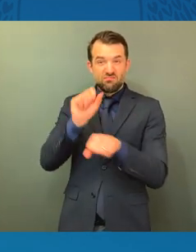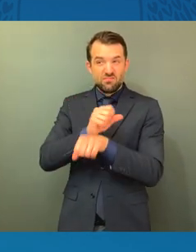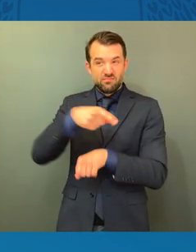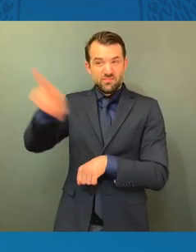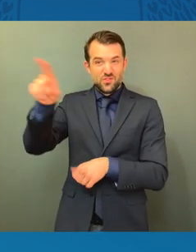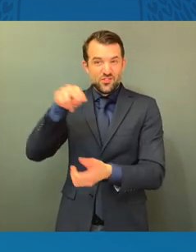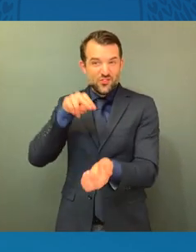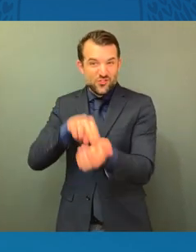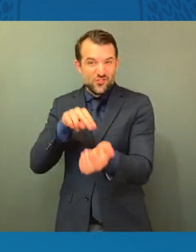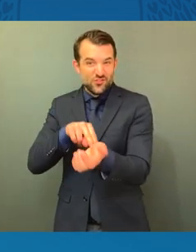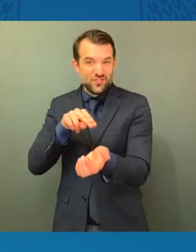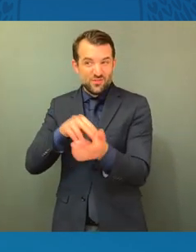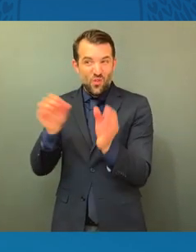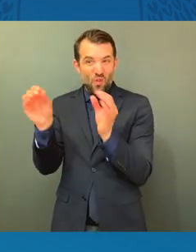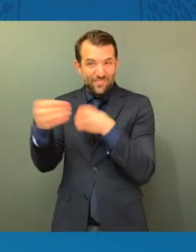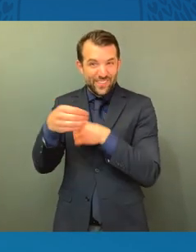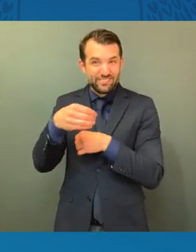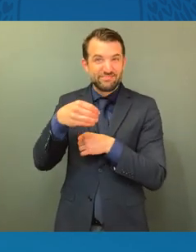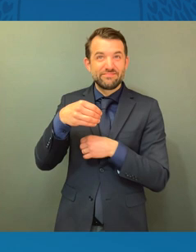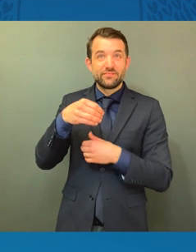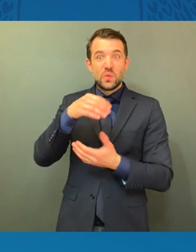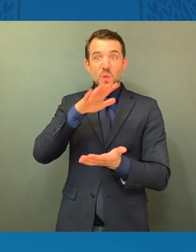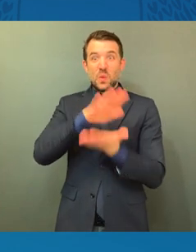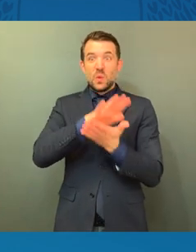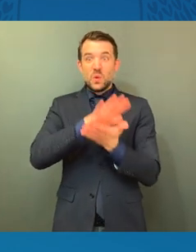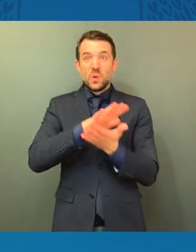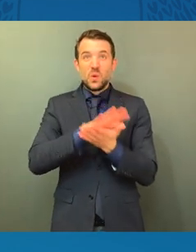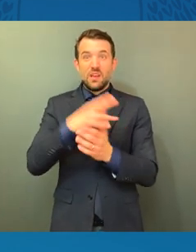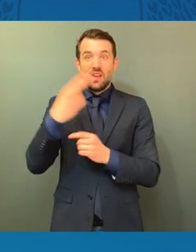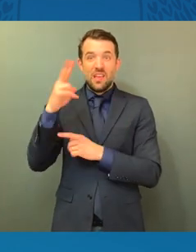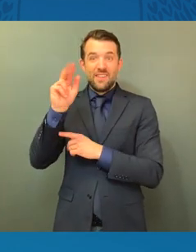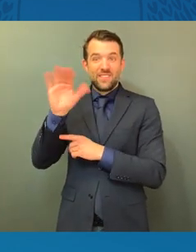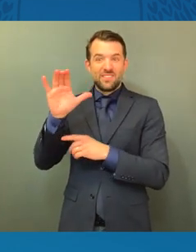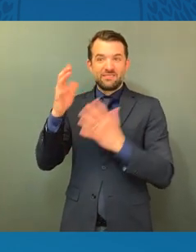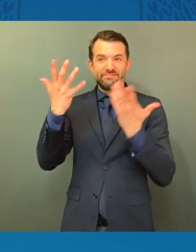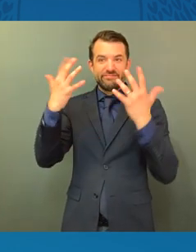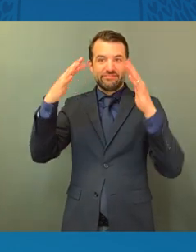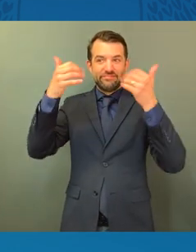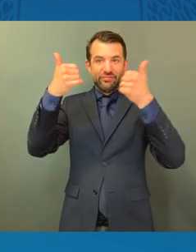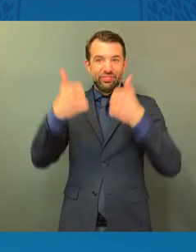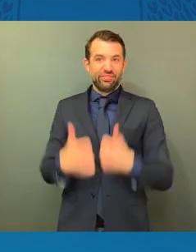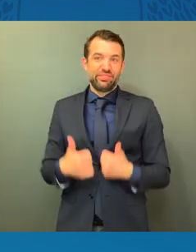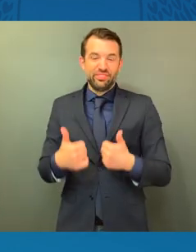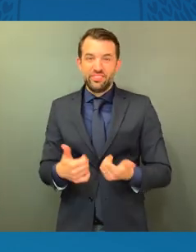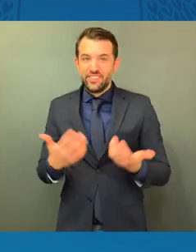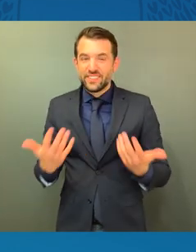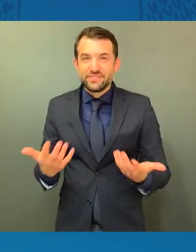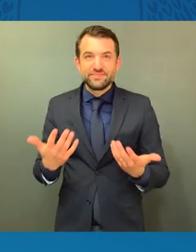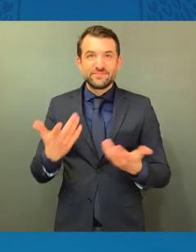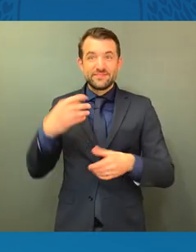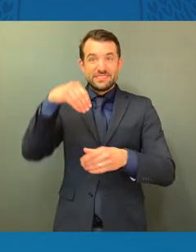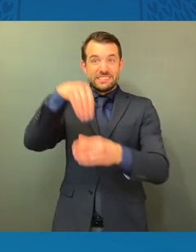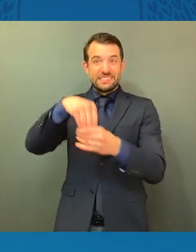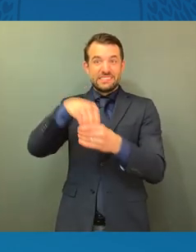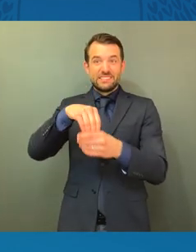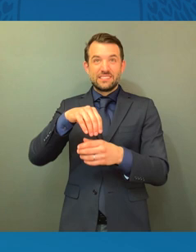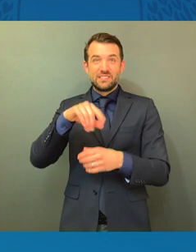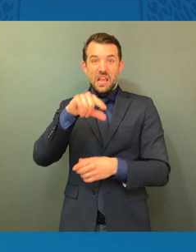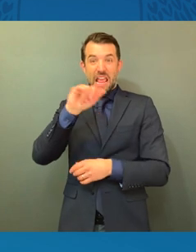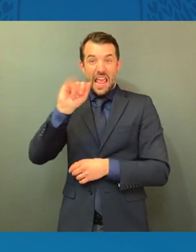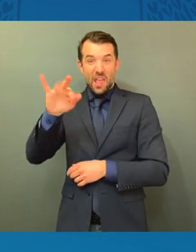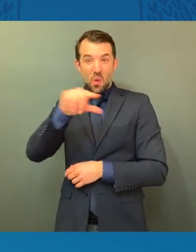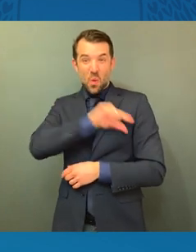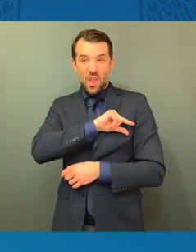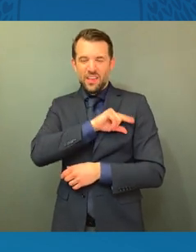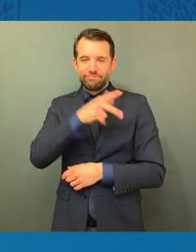inadequate HVAC systems are also more likely to have poor indoor air quality. Studies have shown that